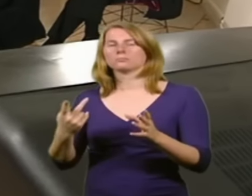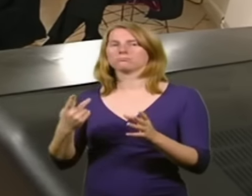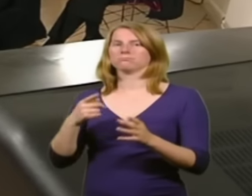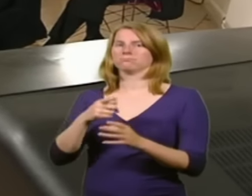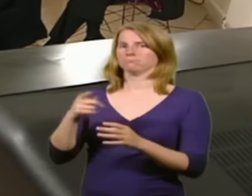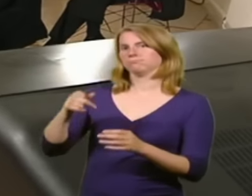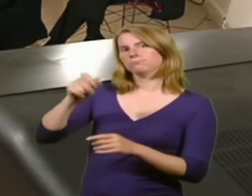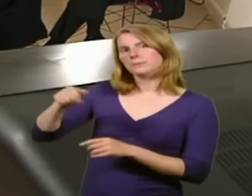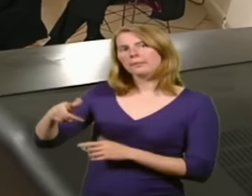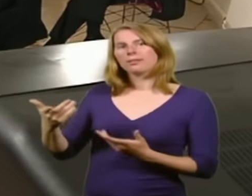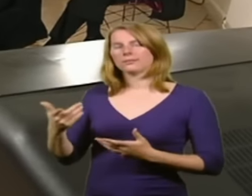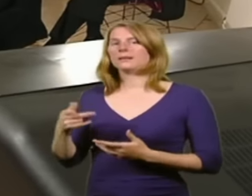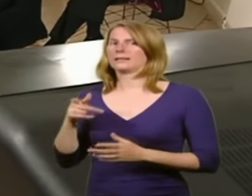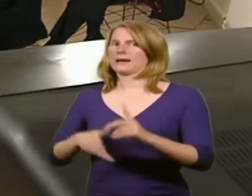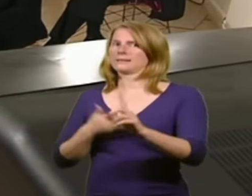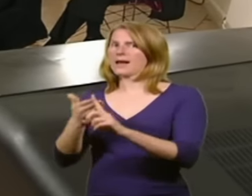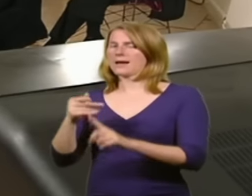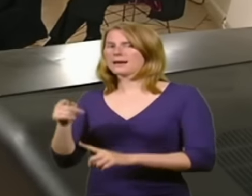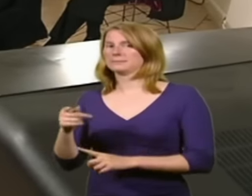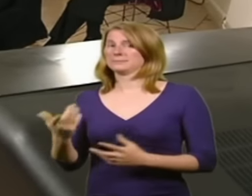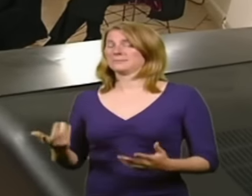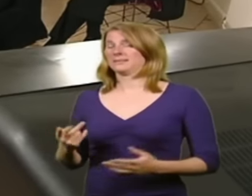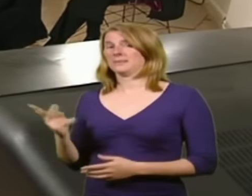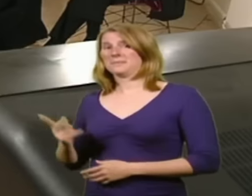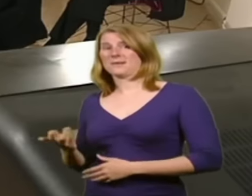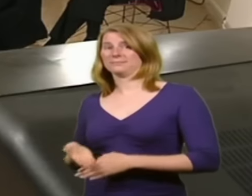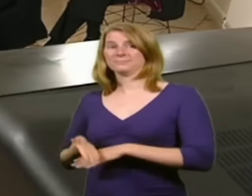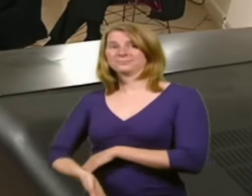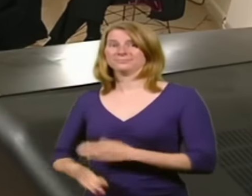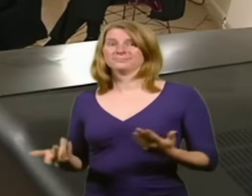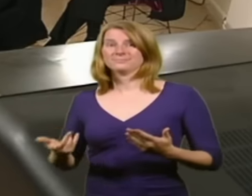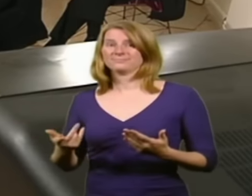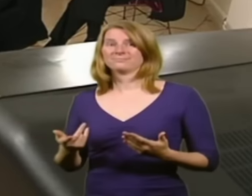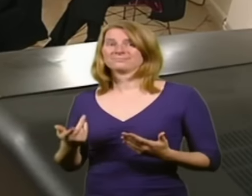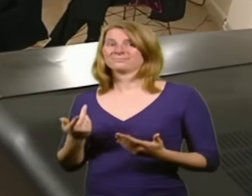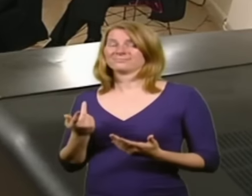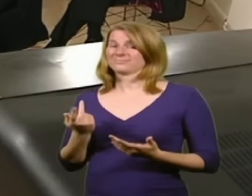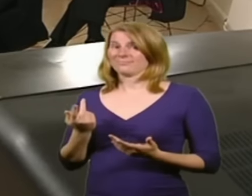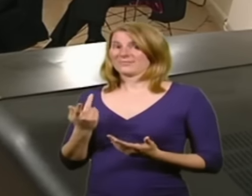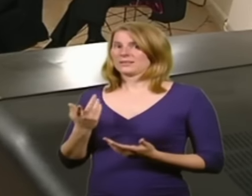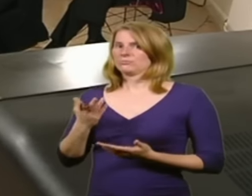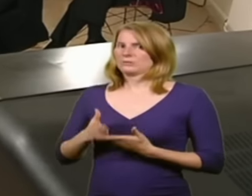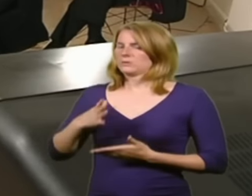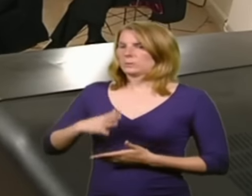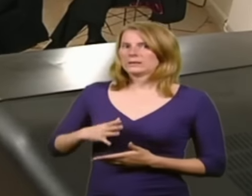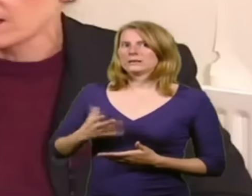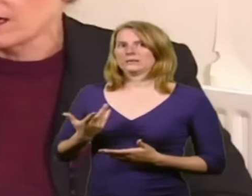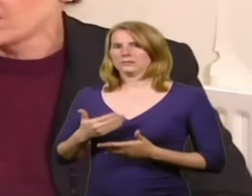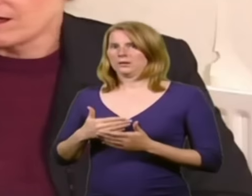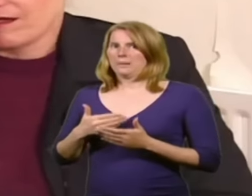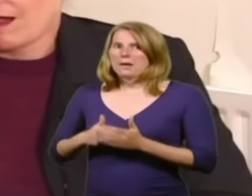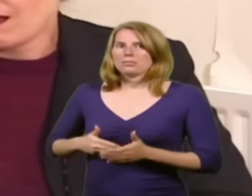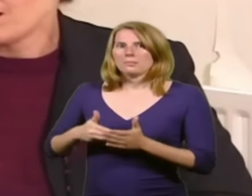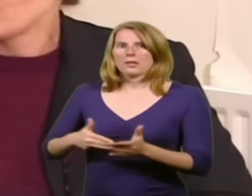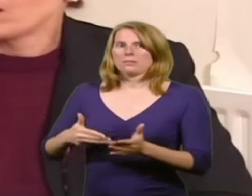And also the type that wants to move right in. they're busy people. They don't want to have to spend weeks or months or thousands of pounds fixing up a place.